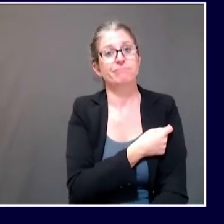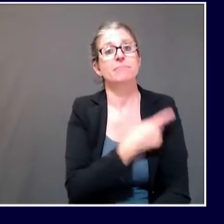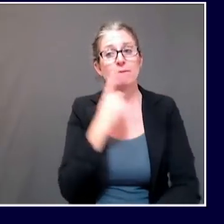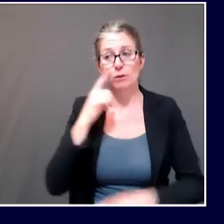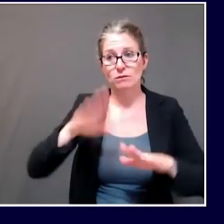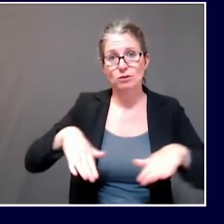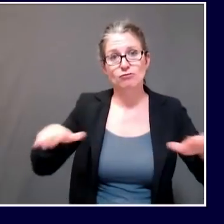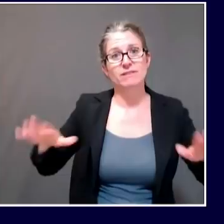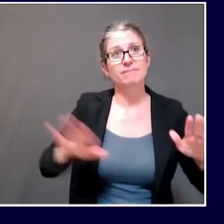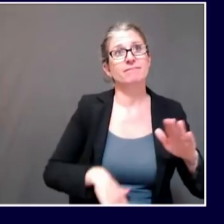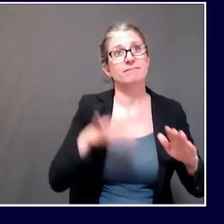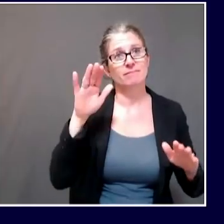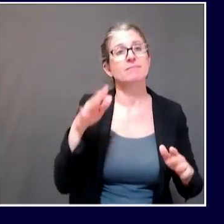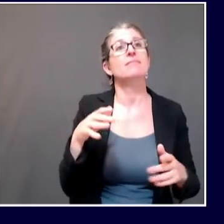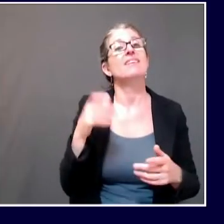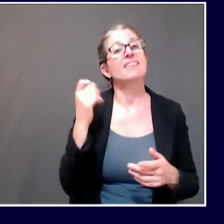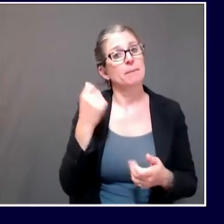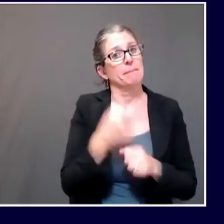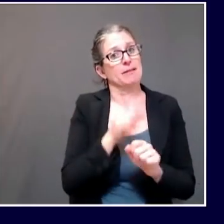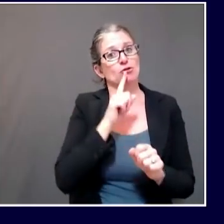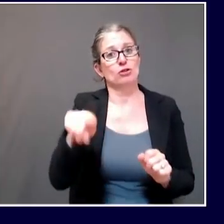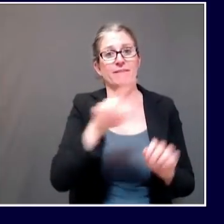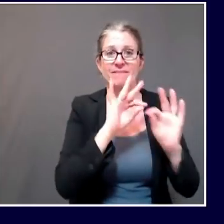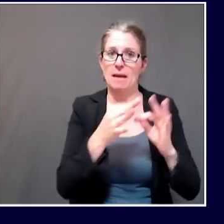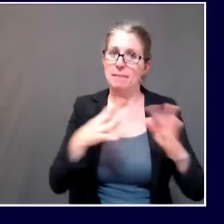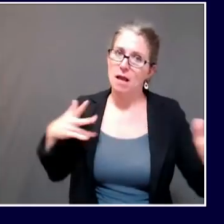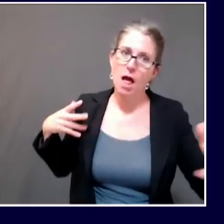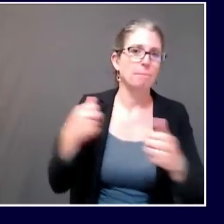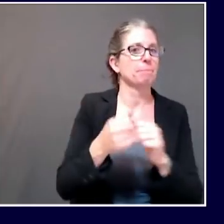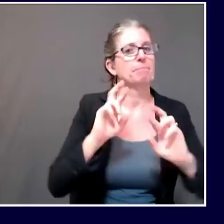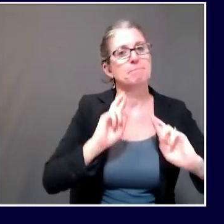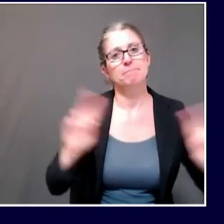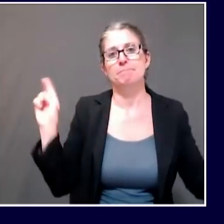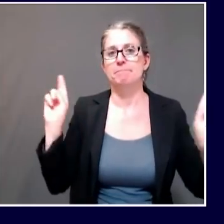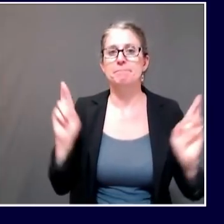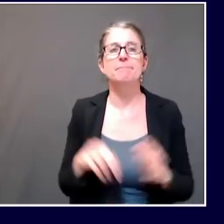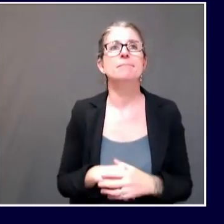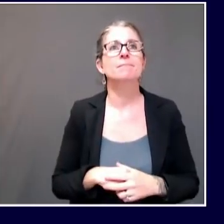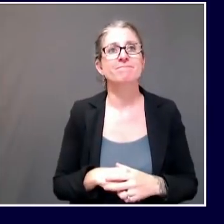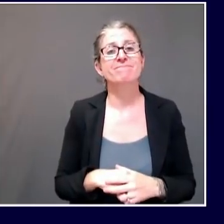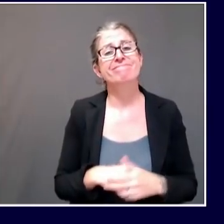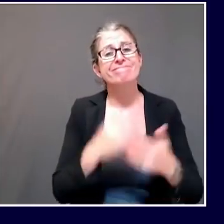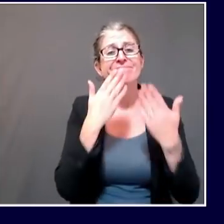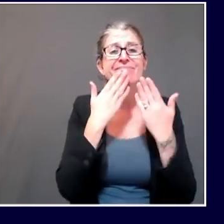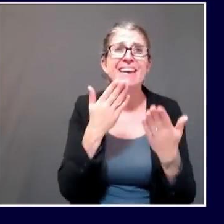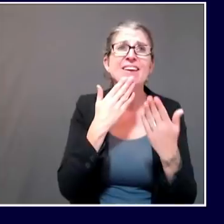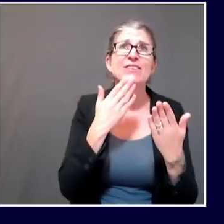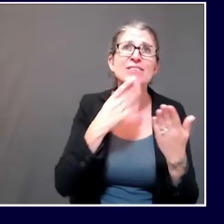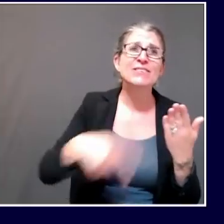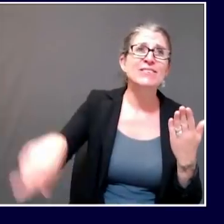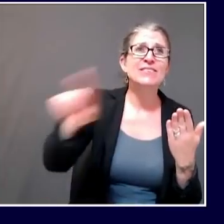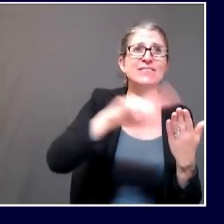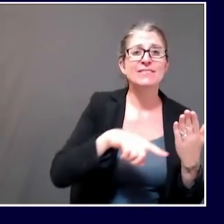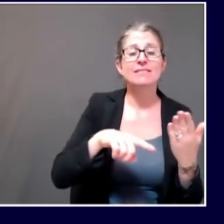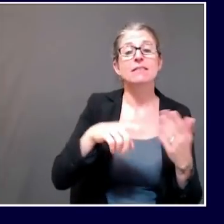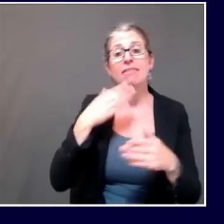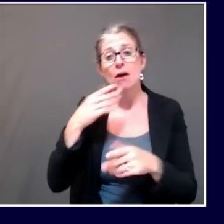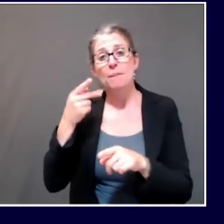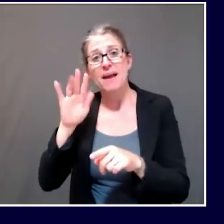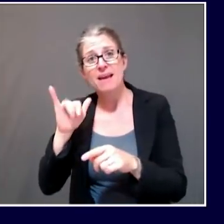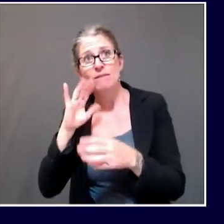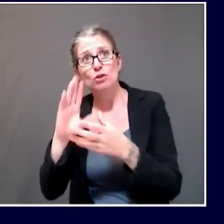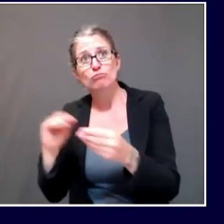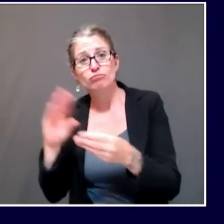Great. Uh, thanks for that question though, Patty. And again, we'll get you some data on the catch-up clinics. Um, big thanks to our public health nursing team for